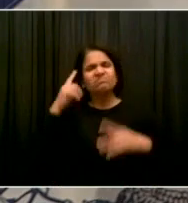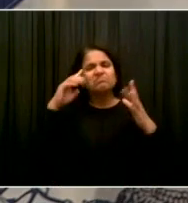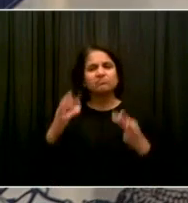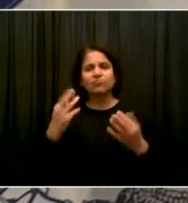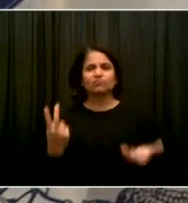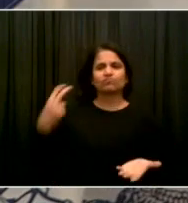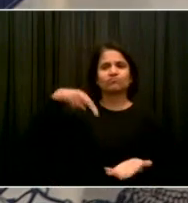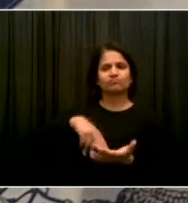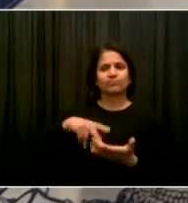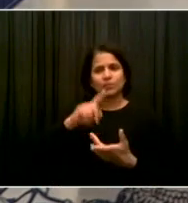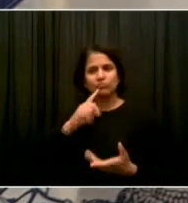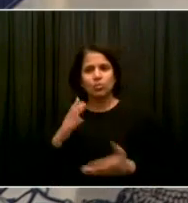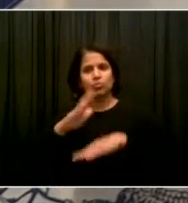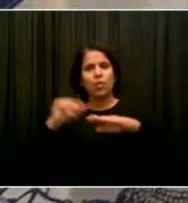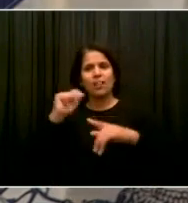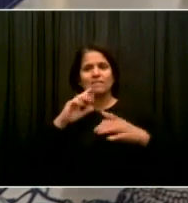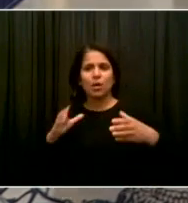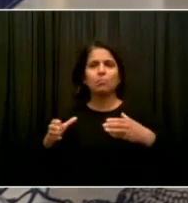that.